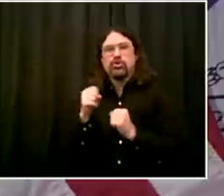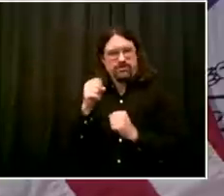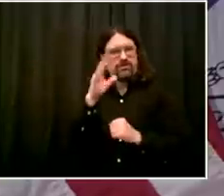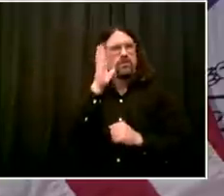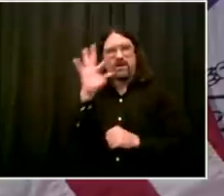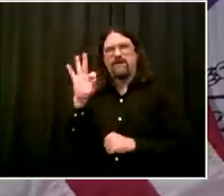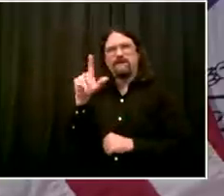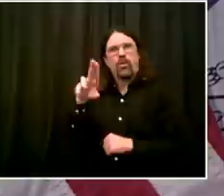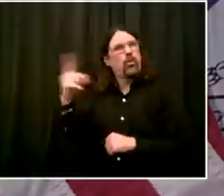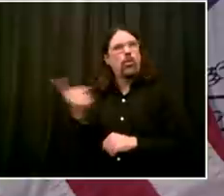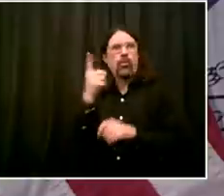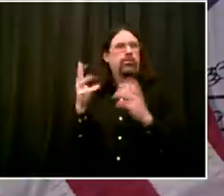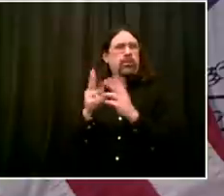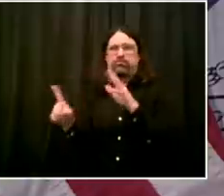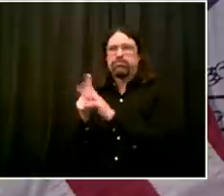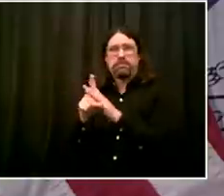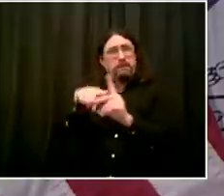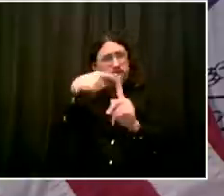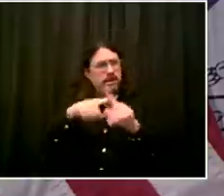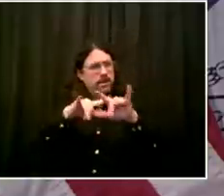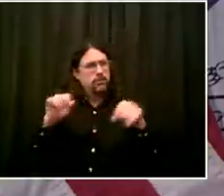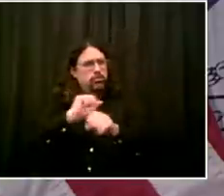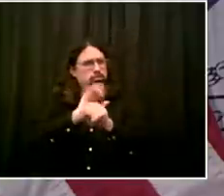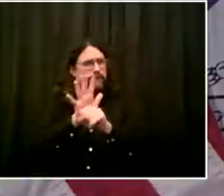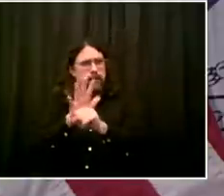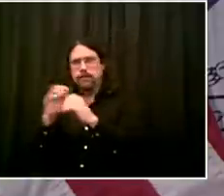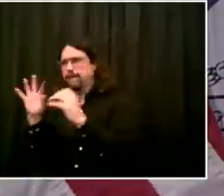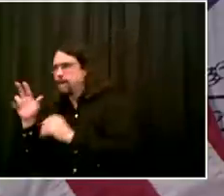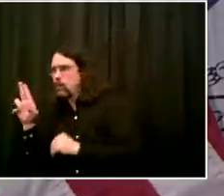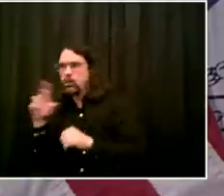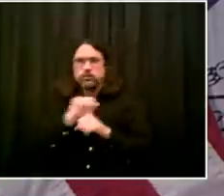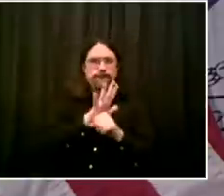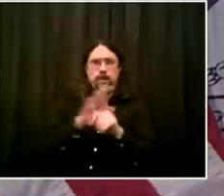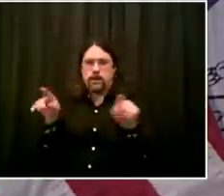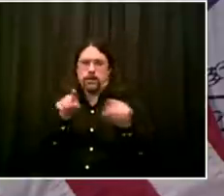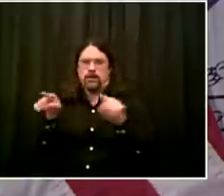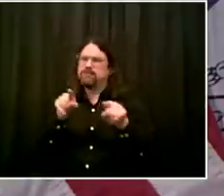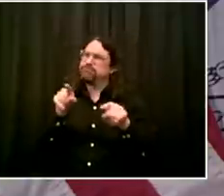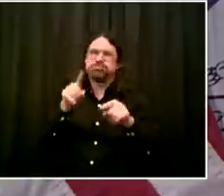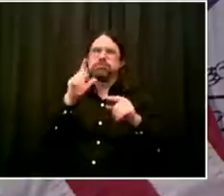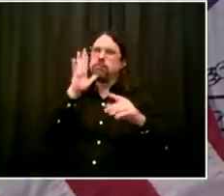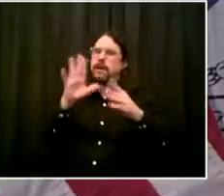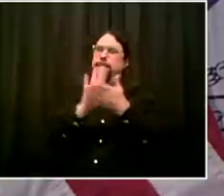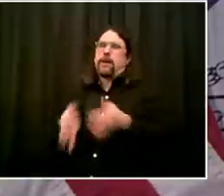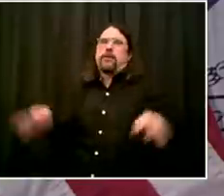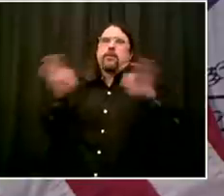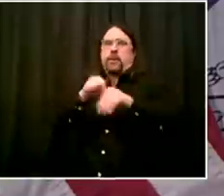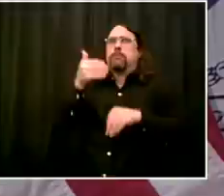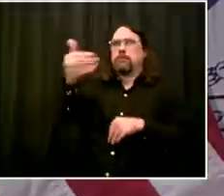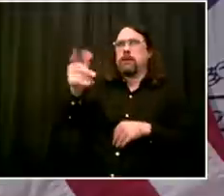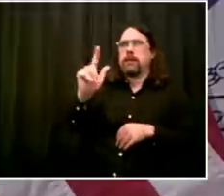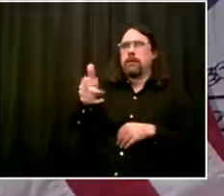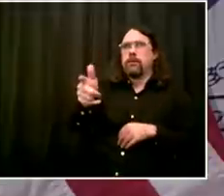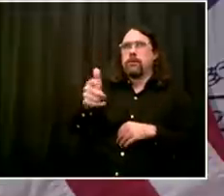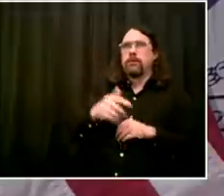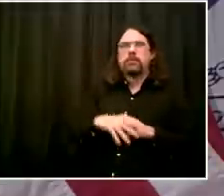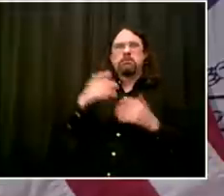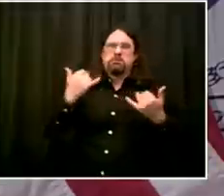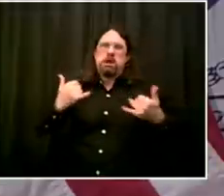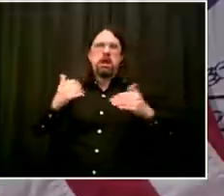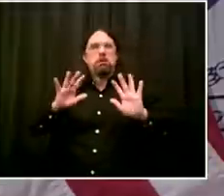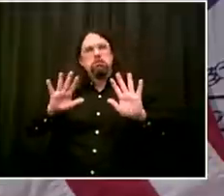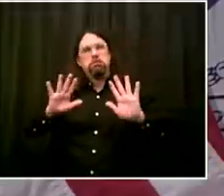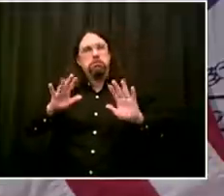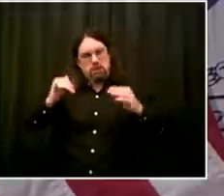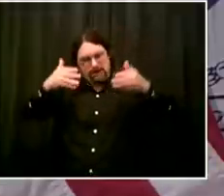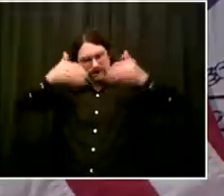Hi mayor. Can you hear me? Yes, Dave. How are you doing? I'm doing fine. Hey, I just wanted to ask you because, uh, yesterday the news, um, that we